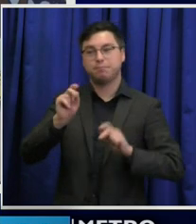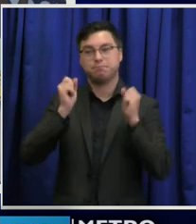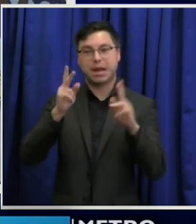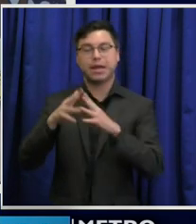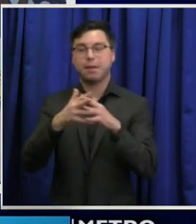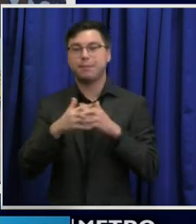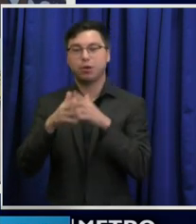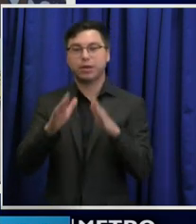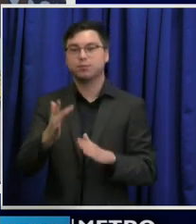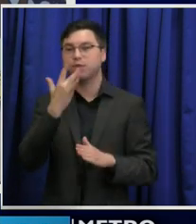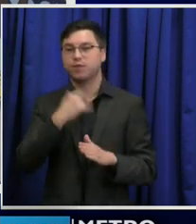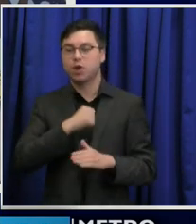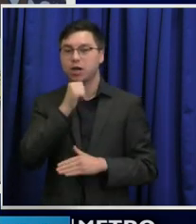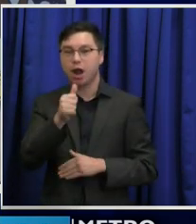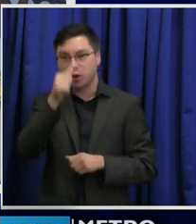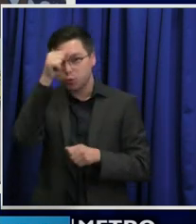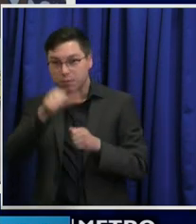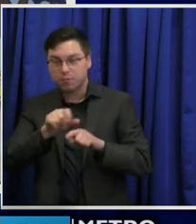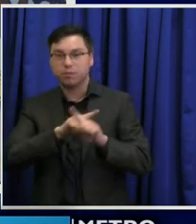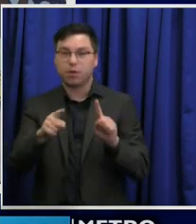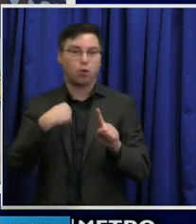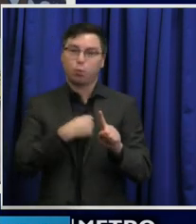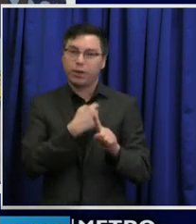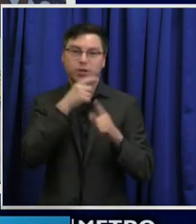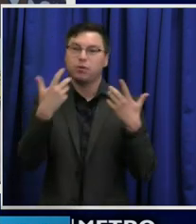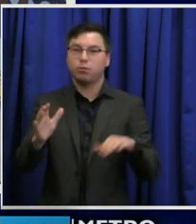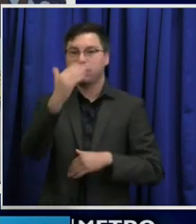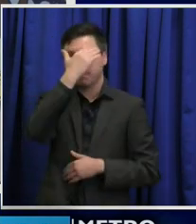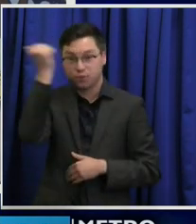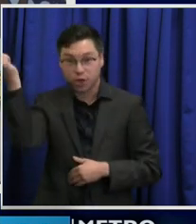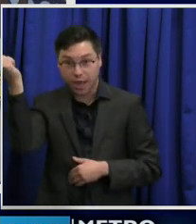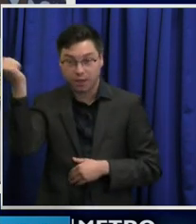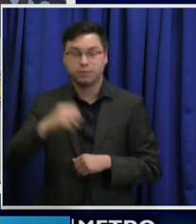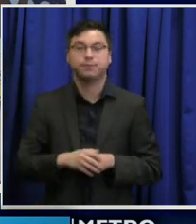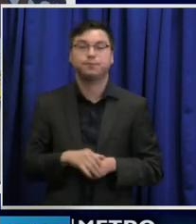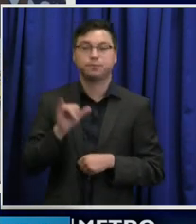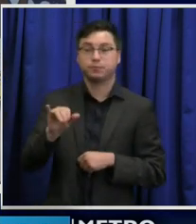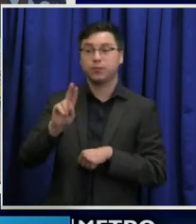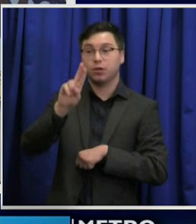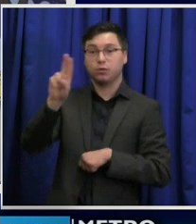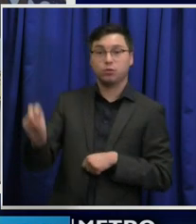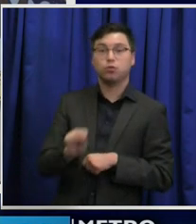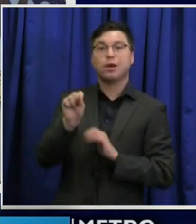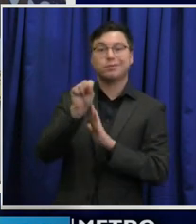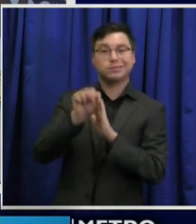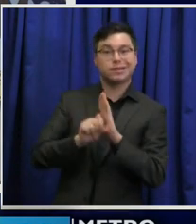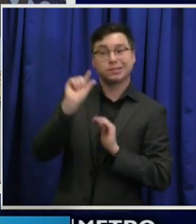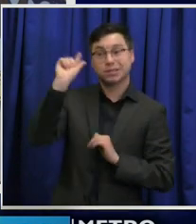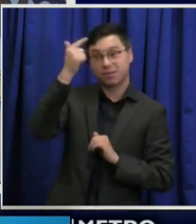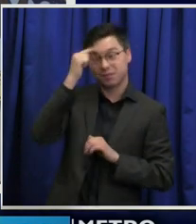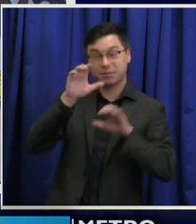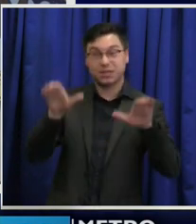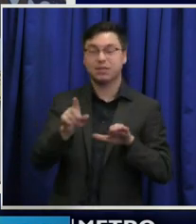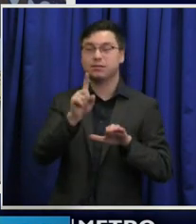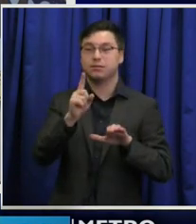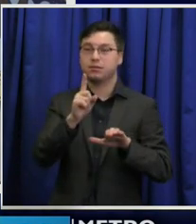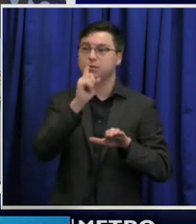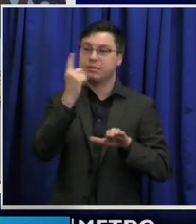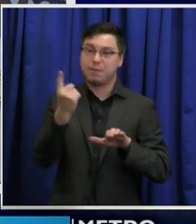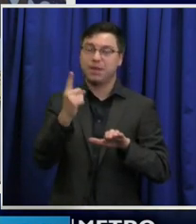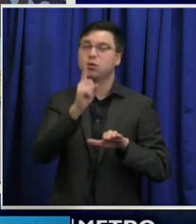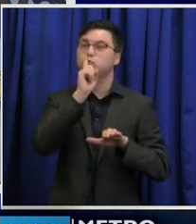but we dare not forget. The United States government did something that was wrong, deeply, profoundly,